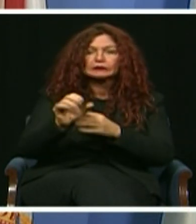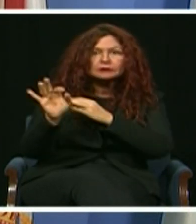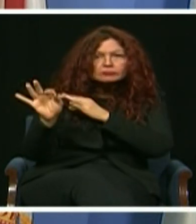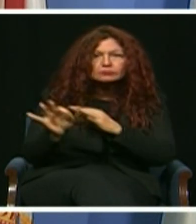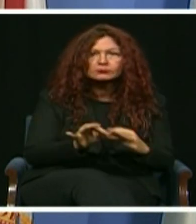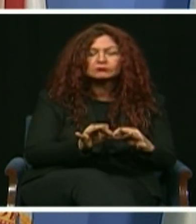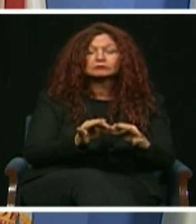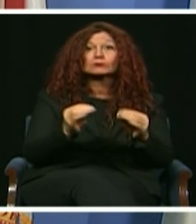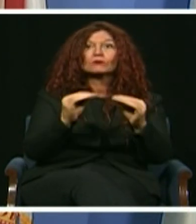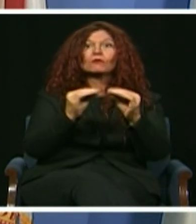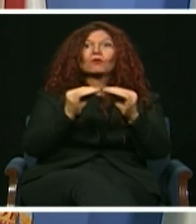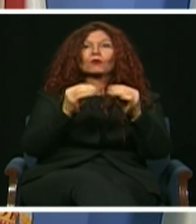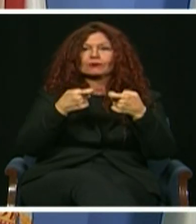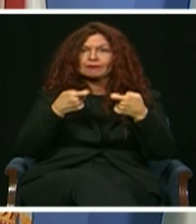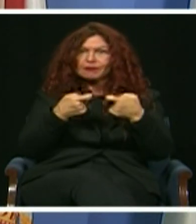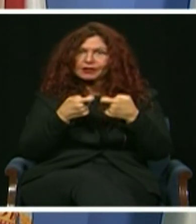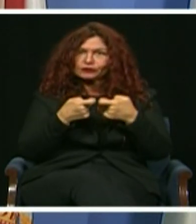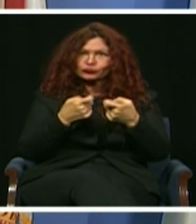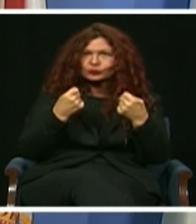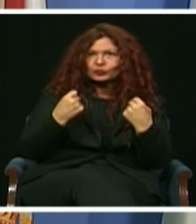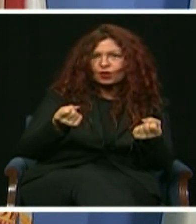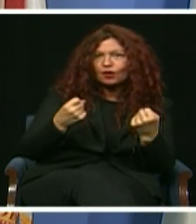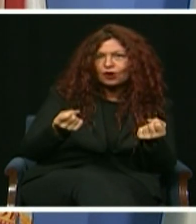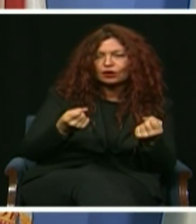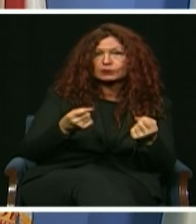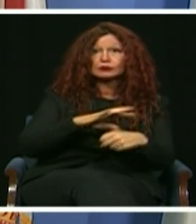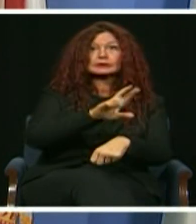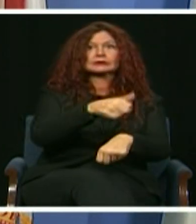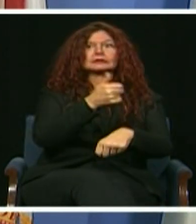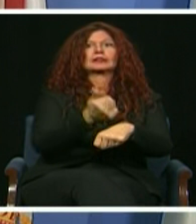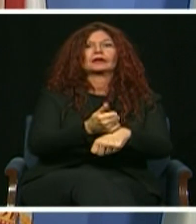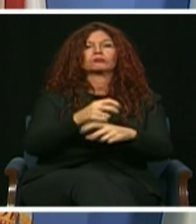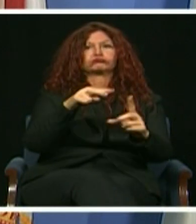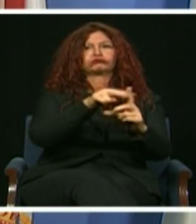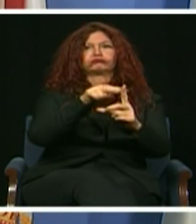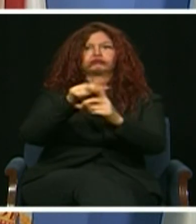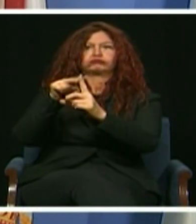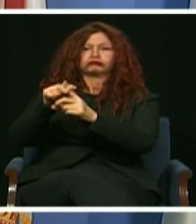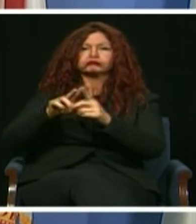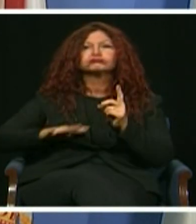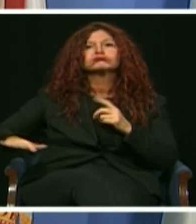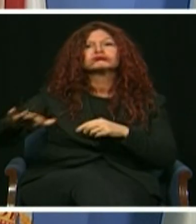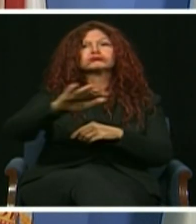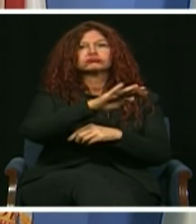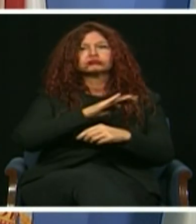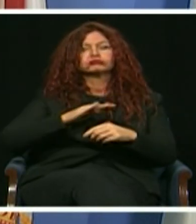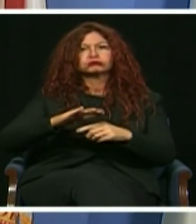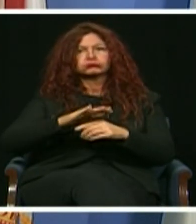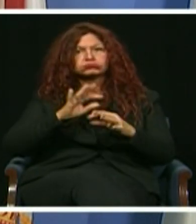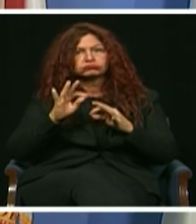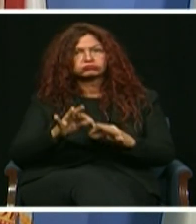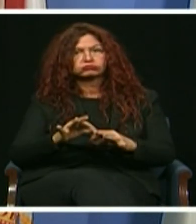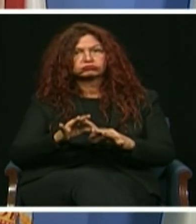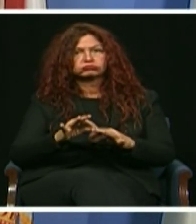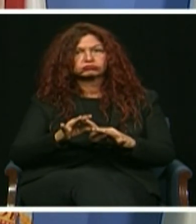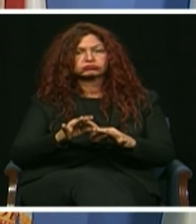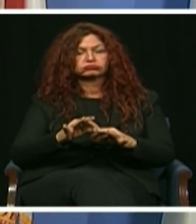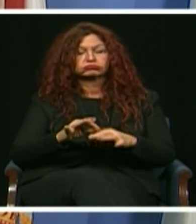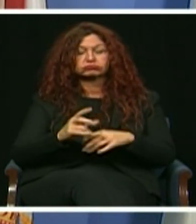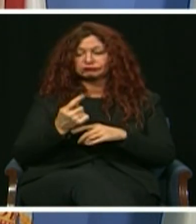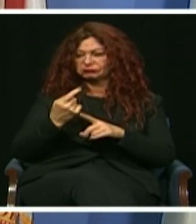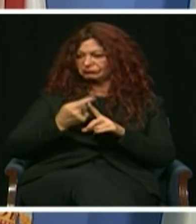electric vehicle charging stations, invest in public transit, and reduce our waste. Last month, we placed